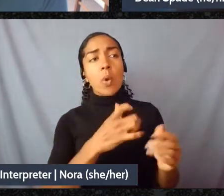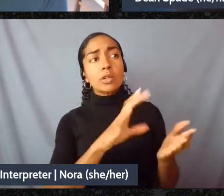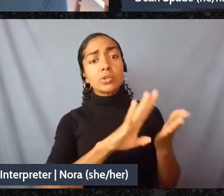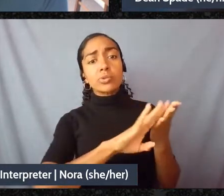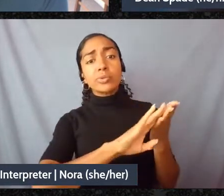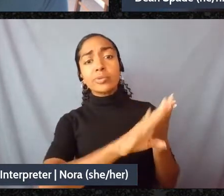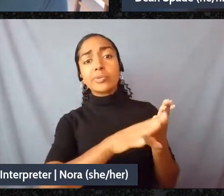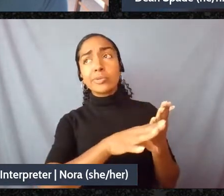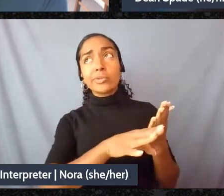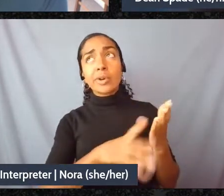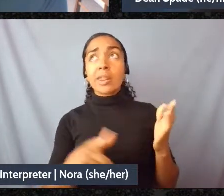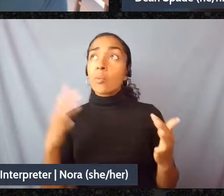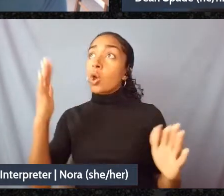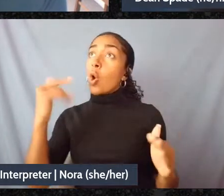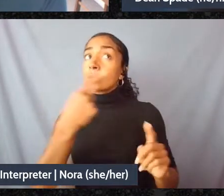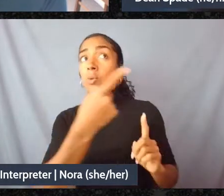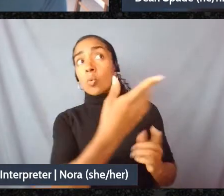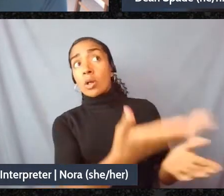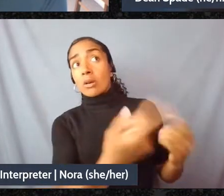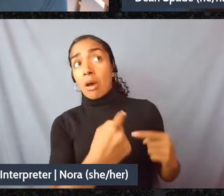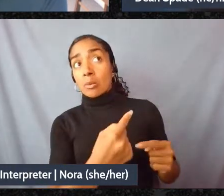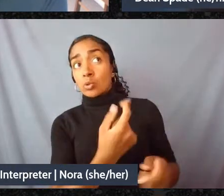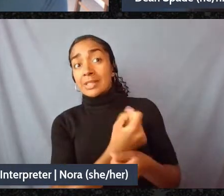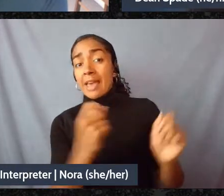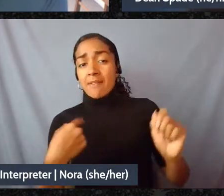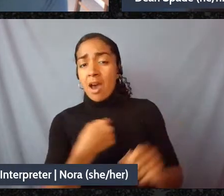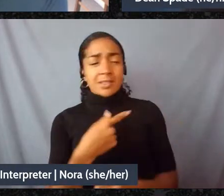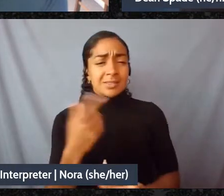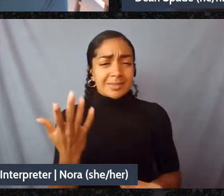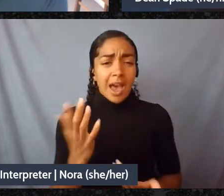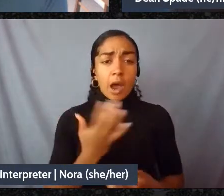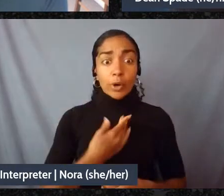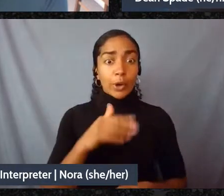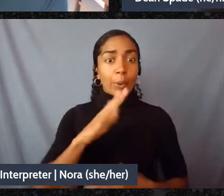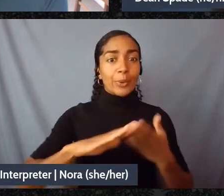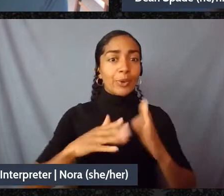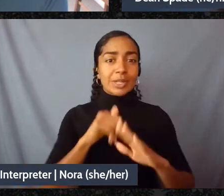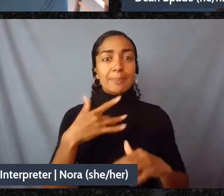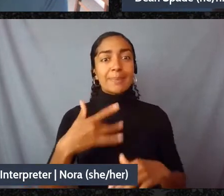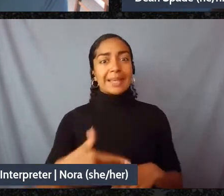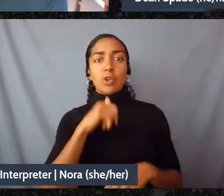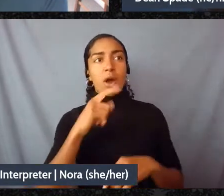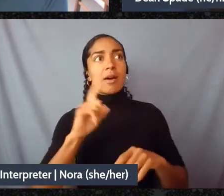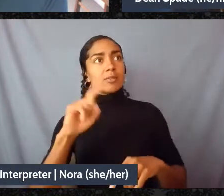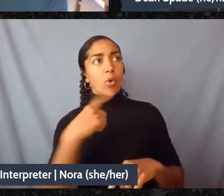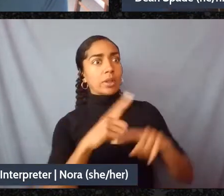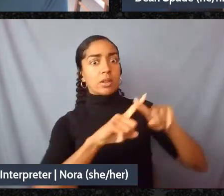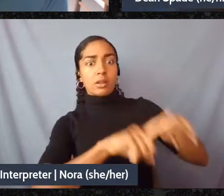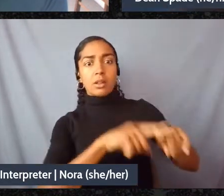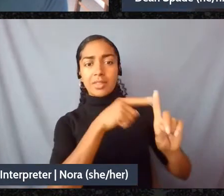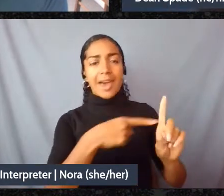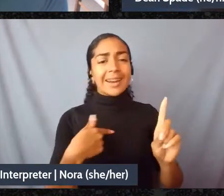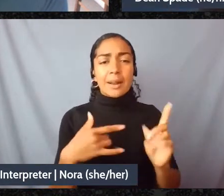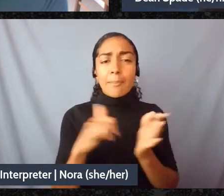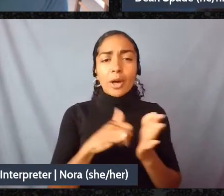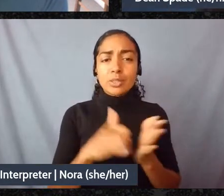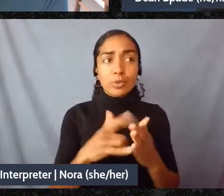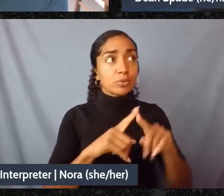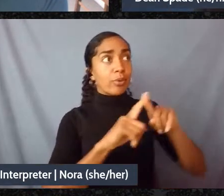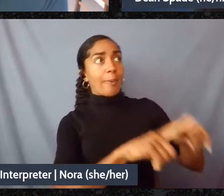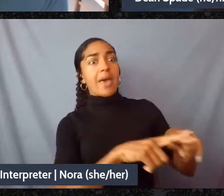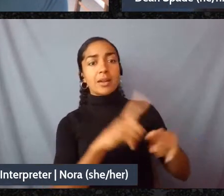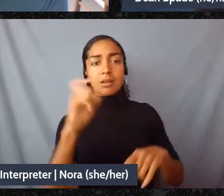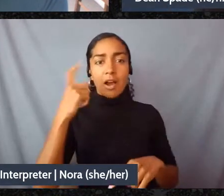mean just that's not how our communities have been living and they're not going to I think it's a really interesting question like